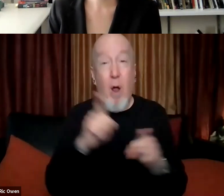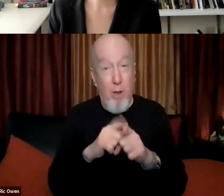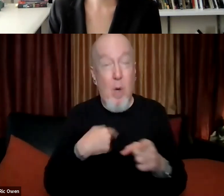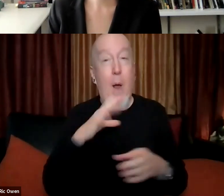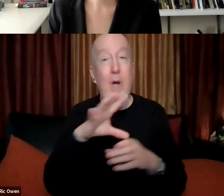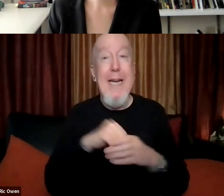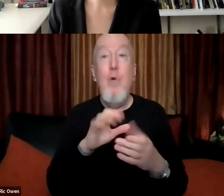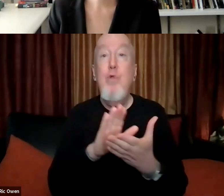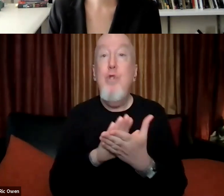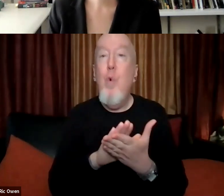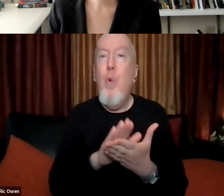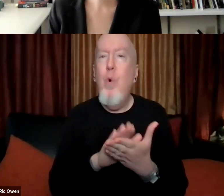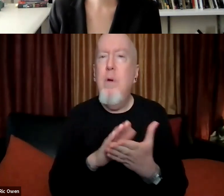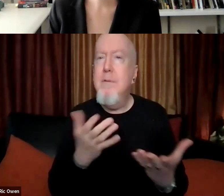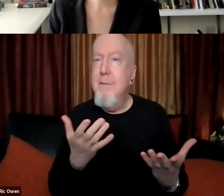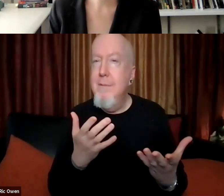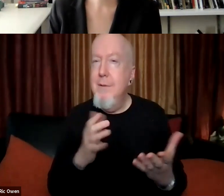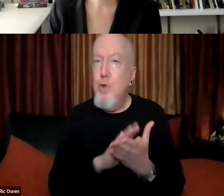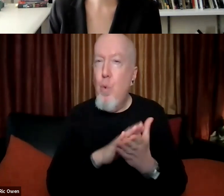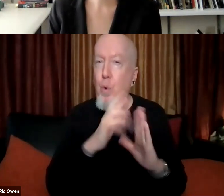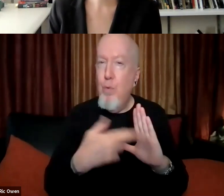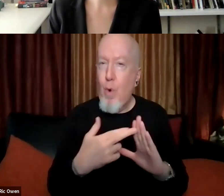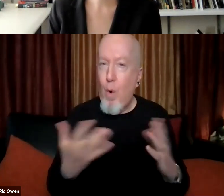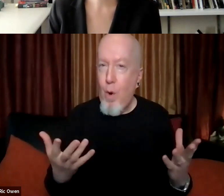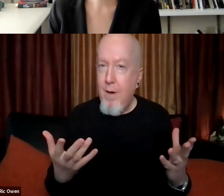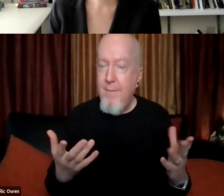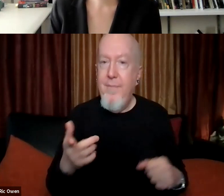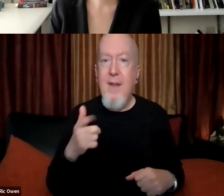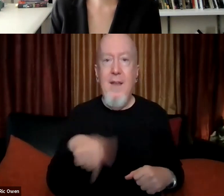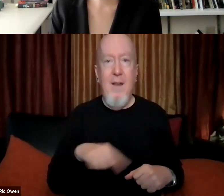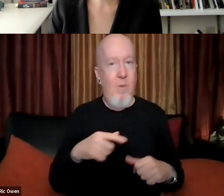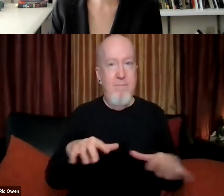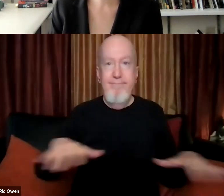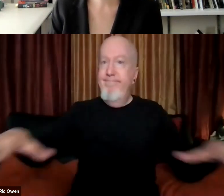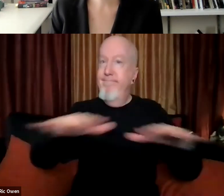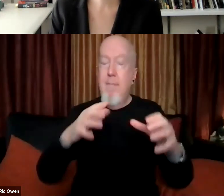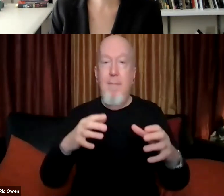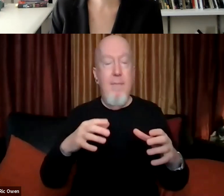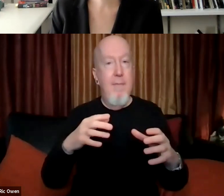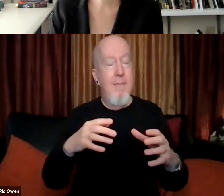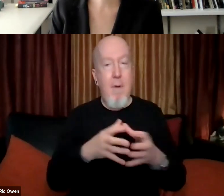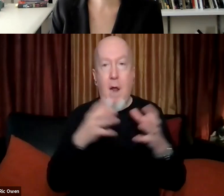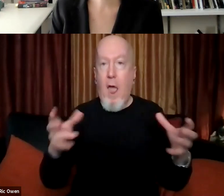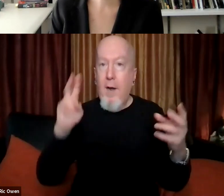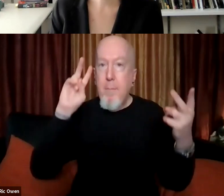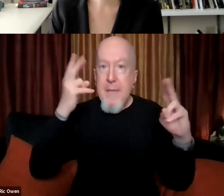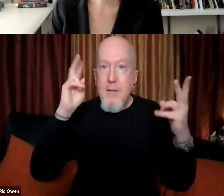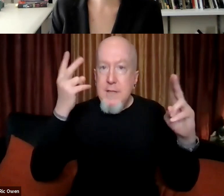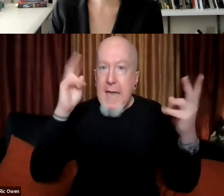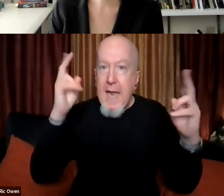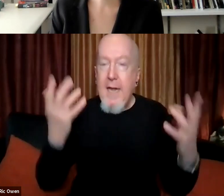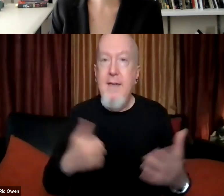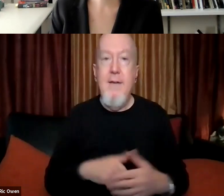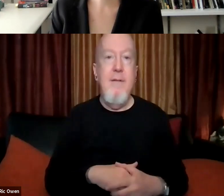here because, um, I think that we have a lot of misunderstanding and a lot of,